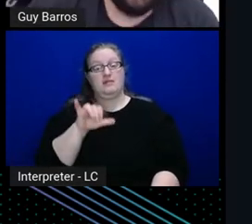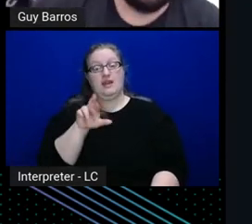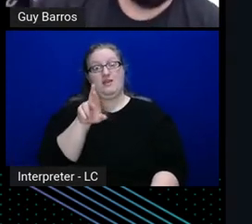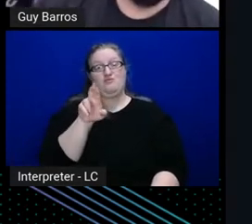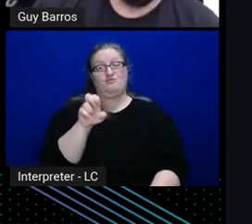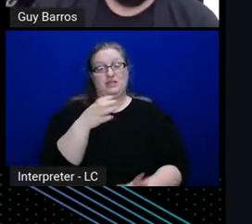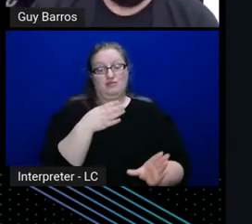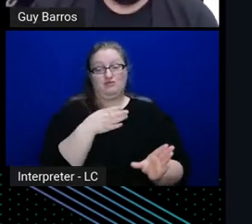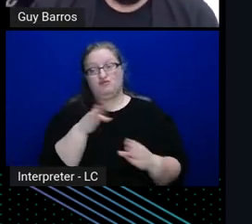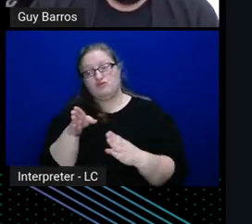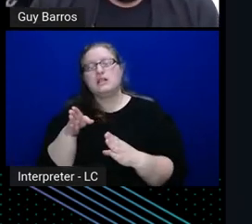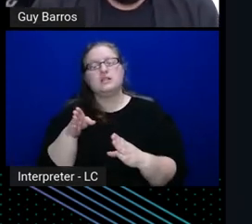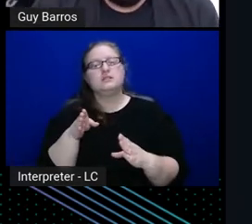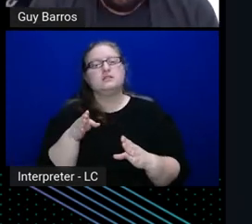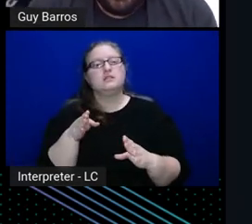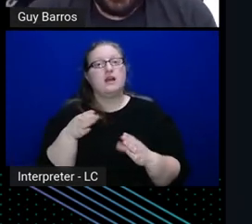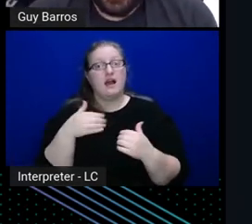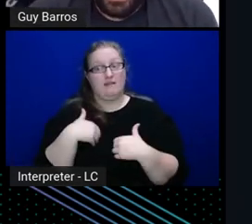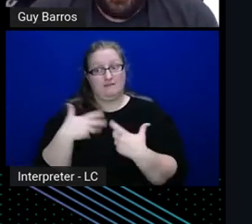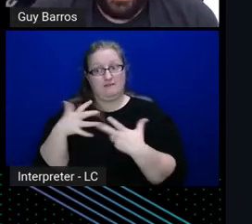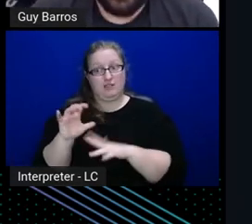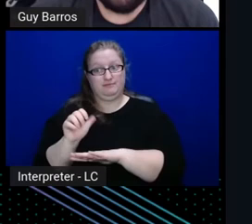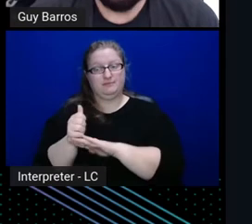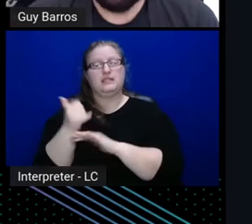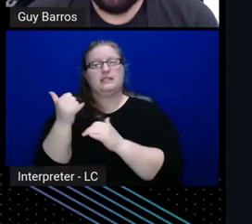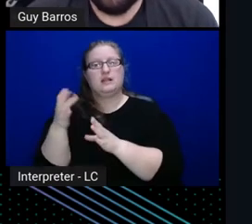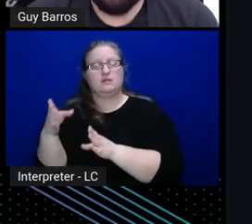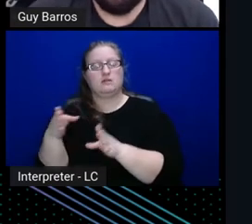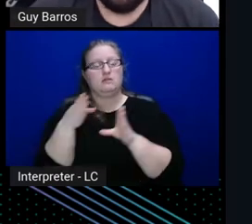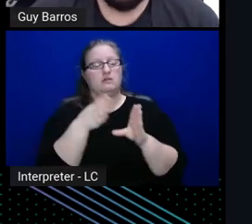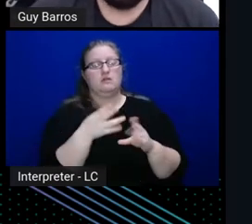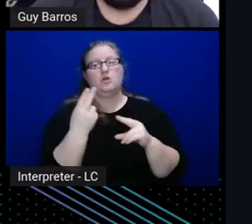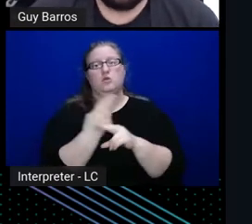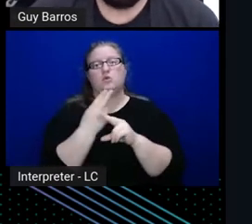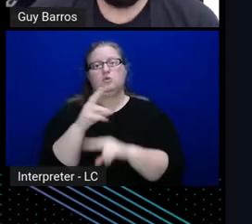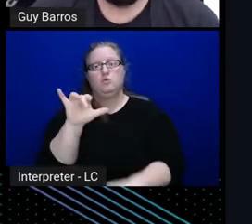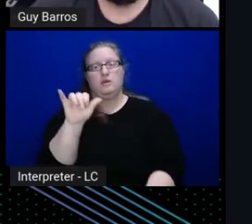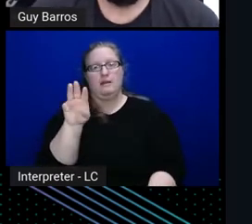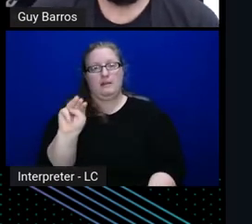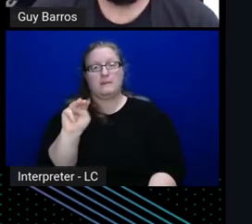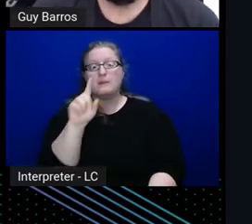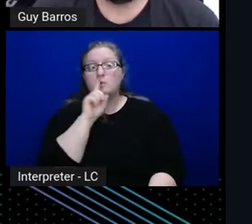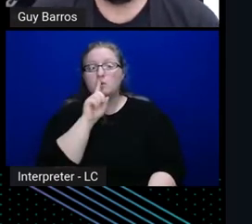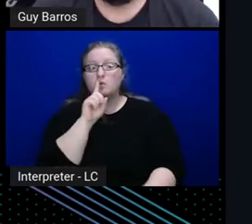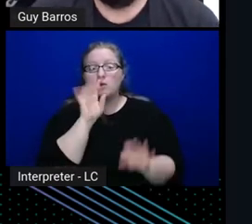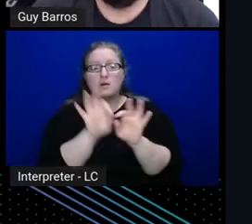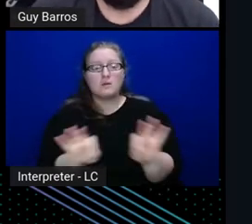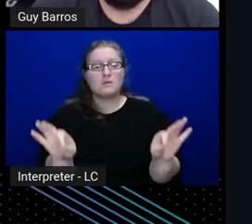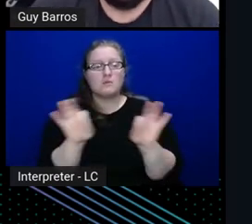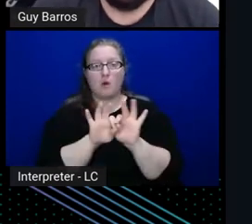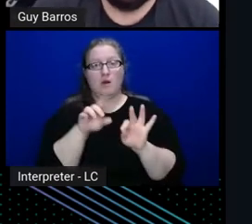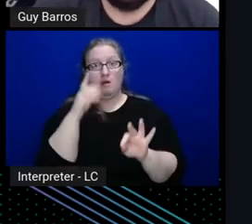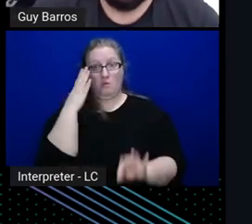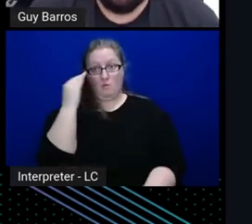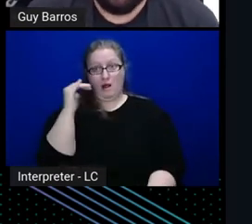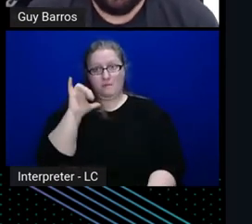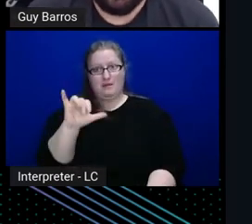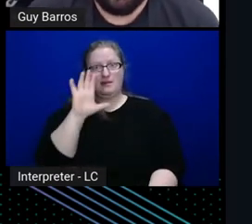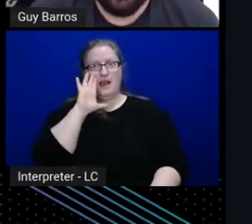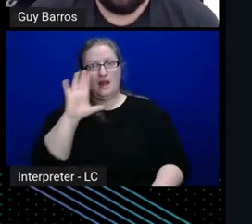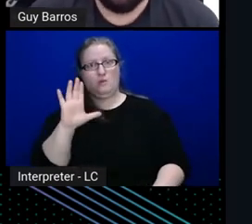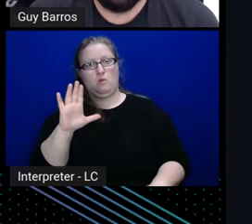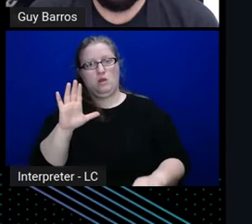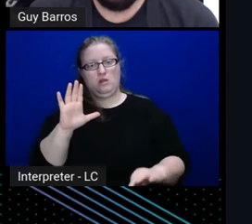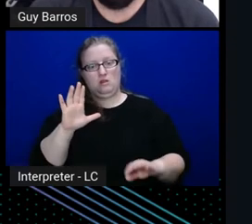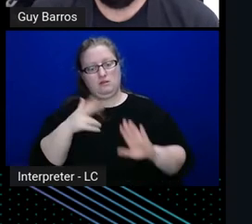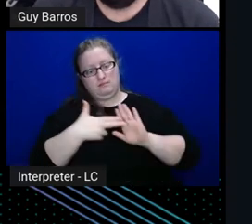next is our user claim, now, user claim is important because that is what defines a Vault client, or the entity, right, that,